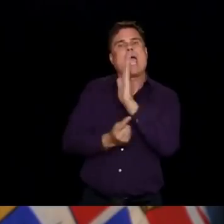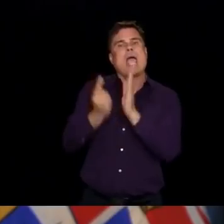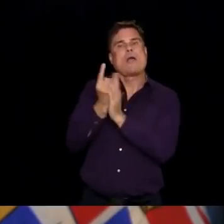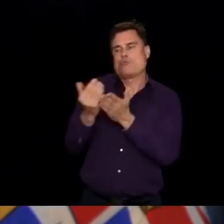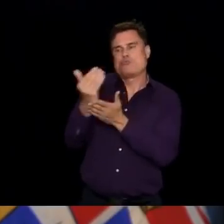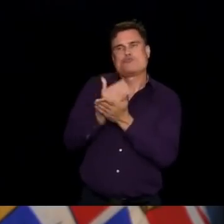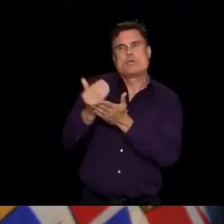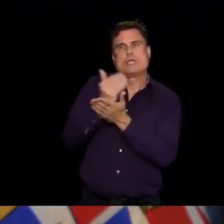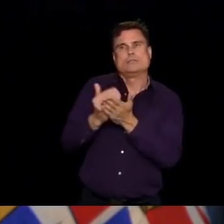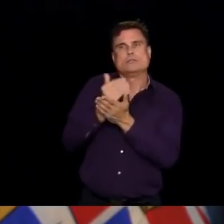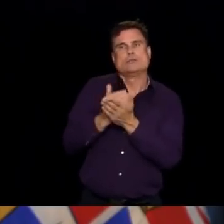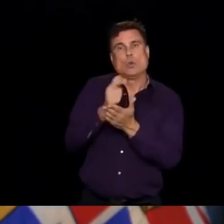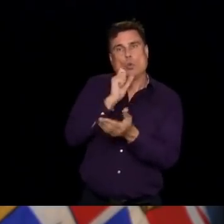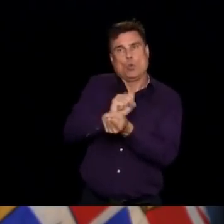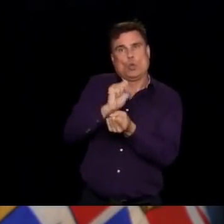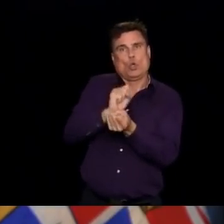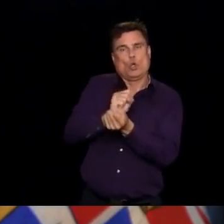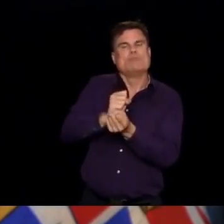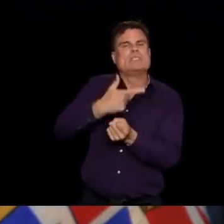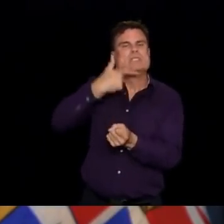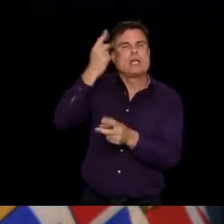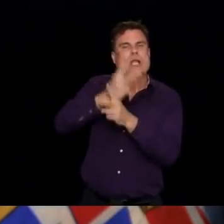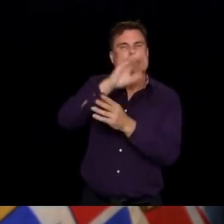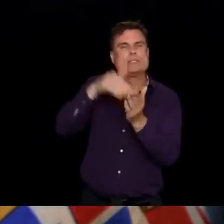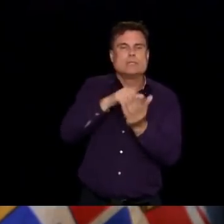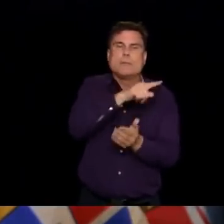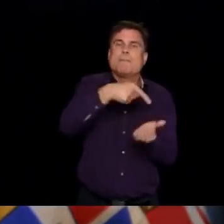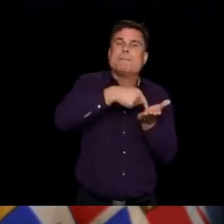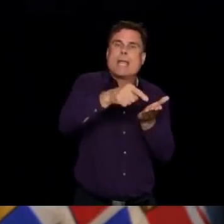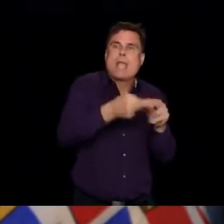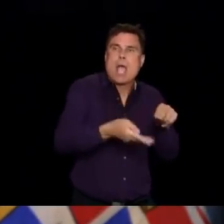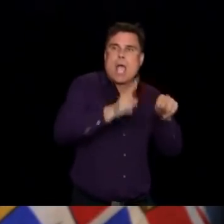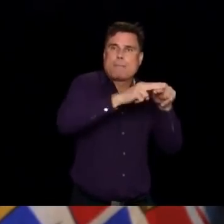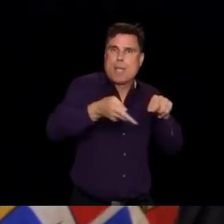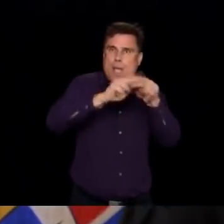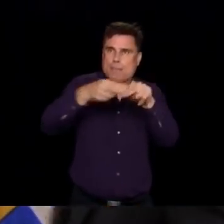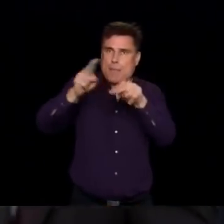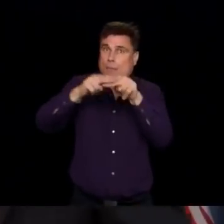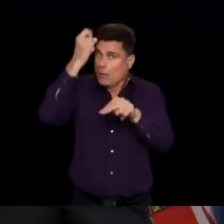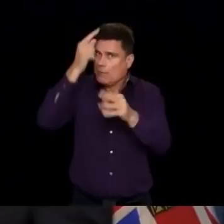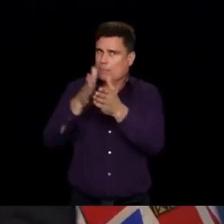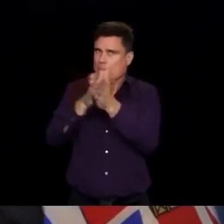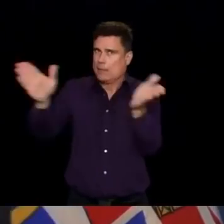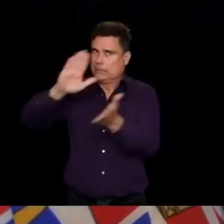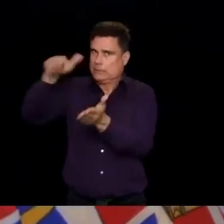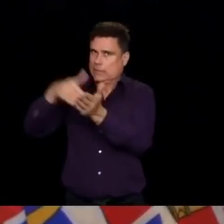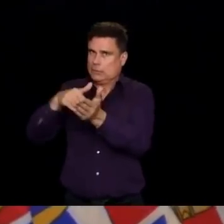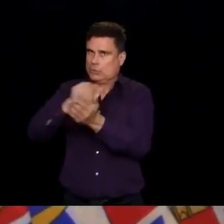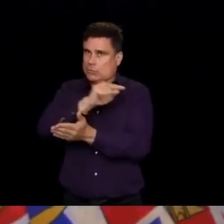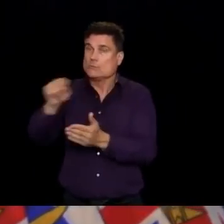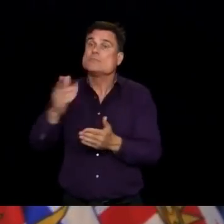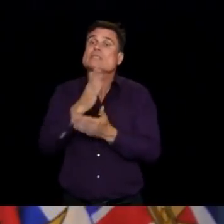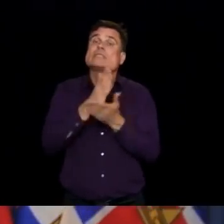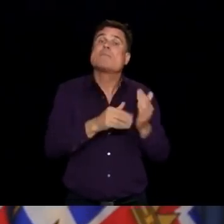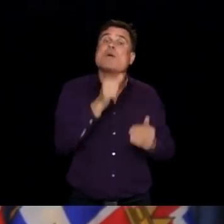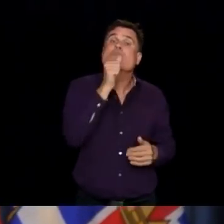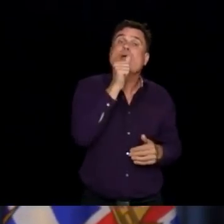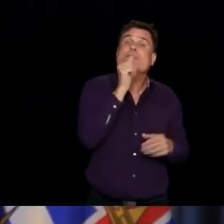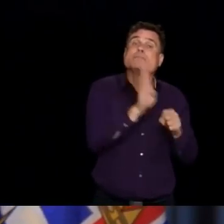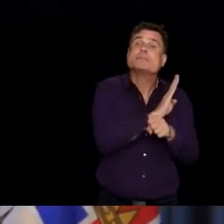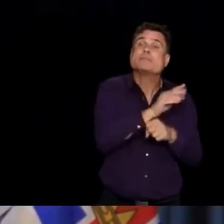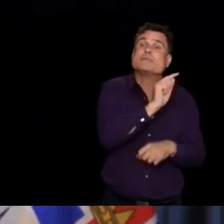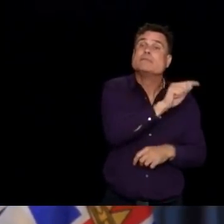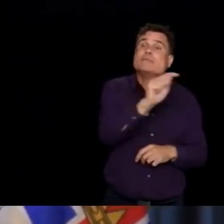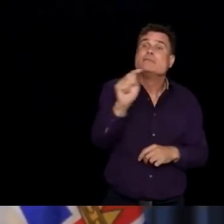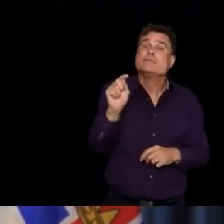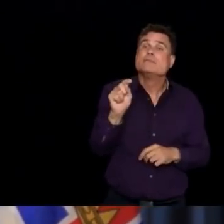from hero pay, and does not concern you that care at private homes could be impacted if employees were to leave jobs in